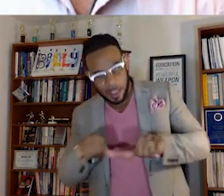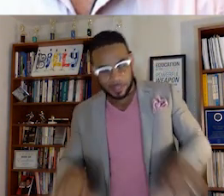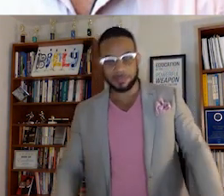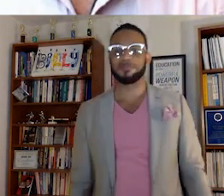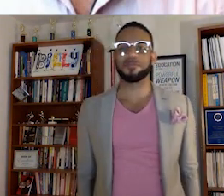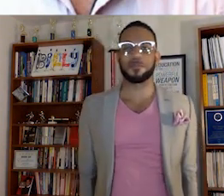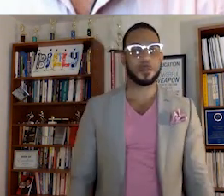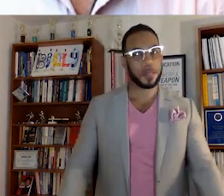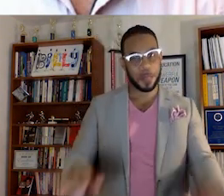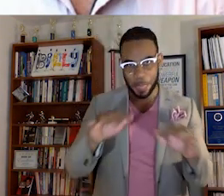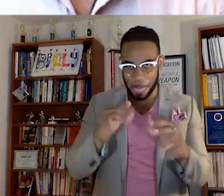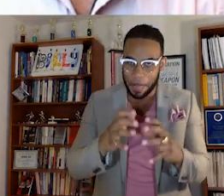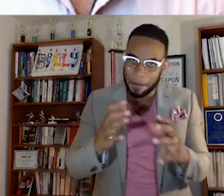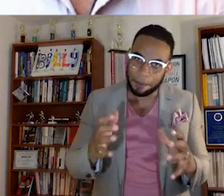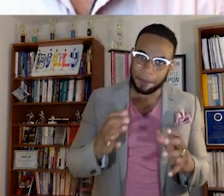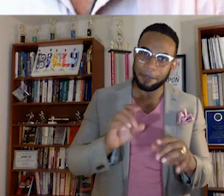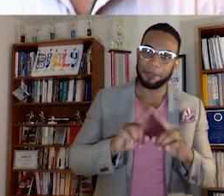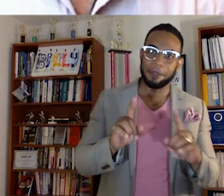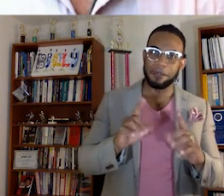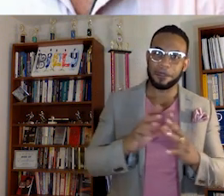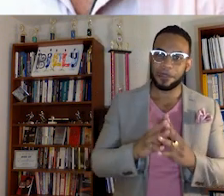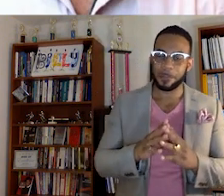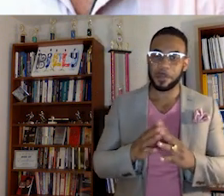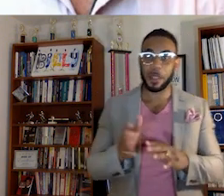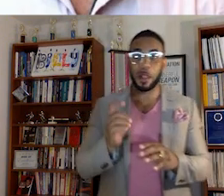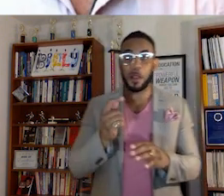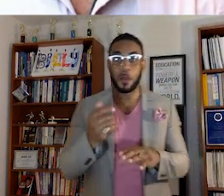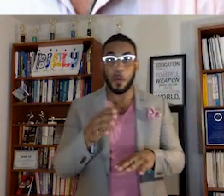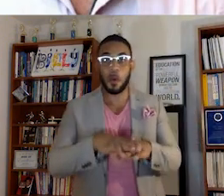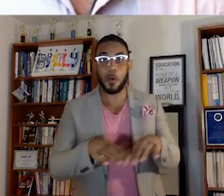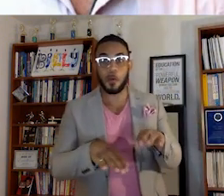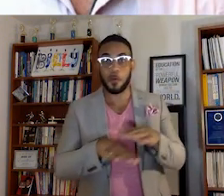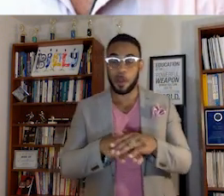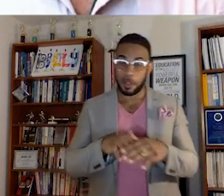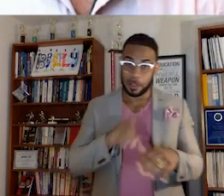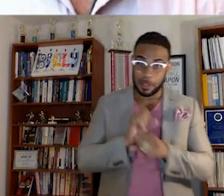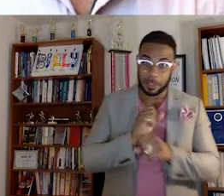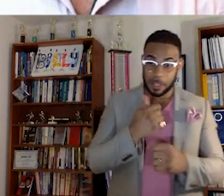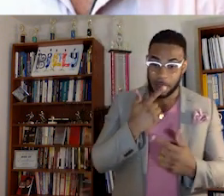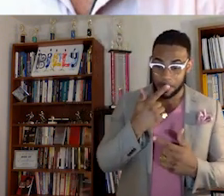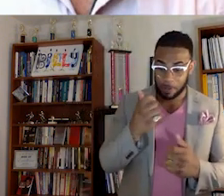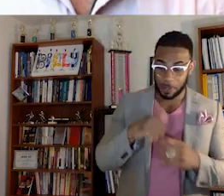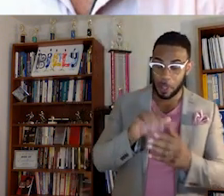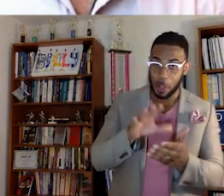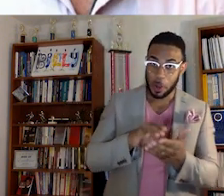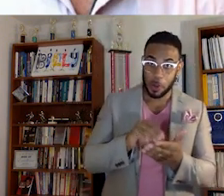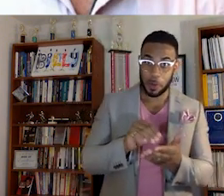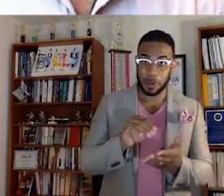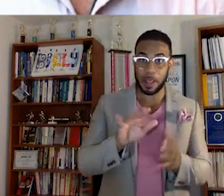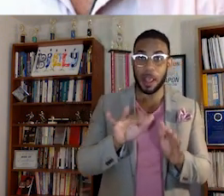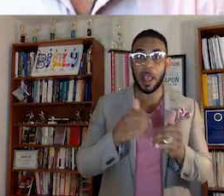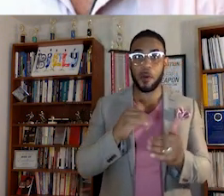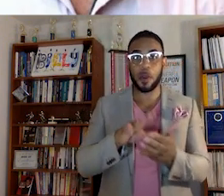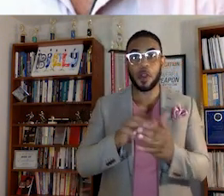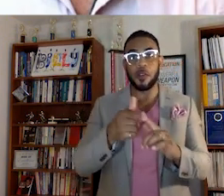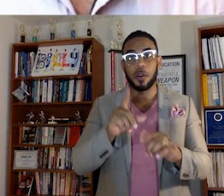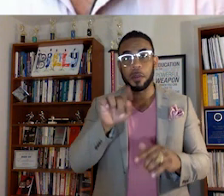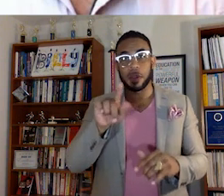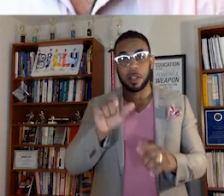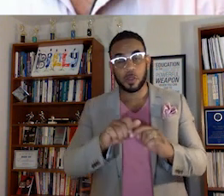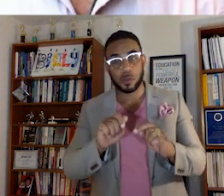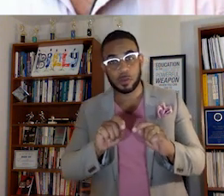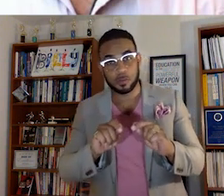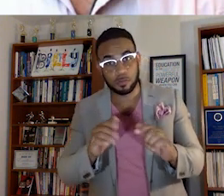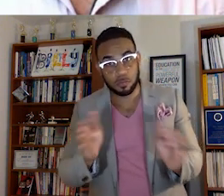It's a lot. It's but there's overlap. So essentially, I'm interested in learning, and how we learn from data to